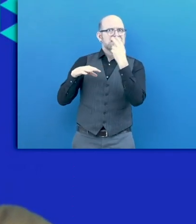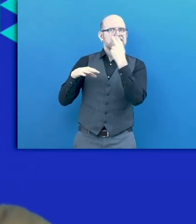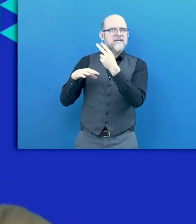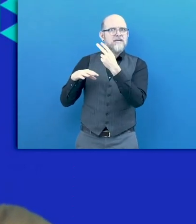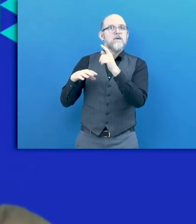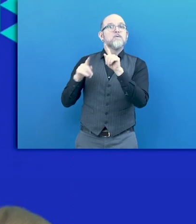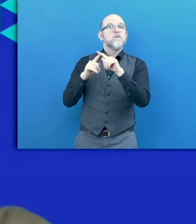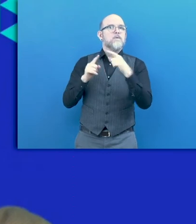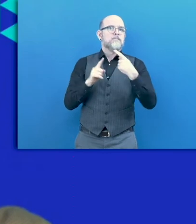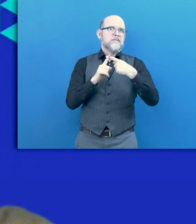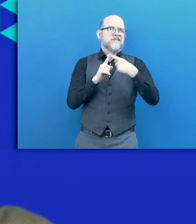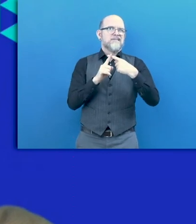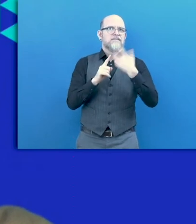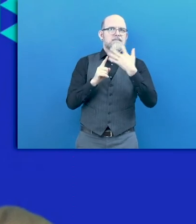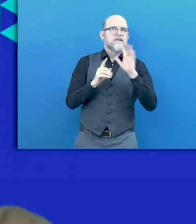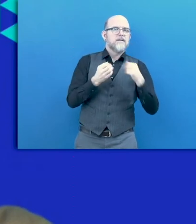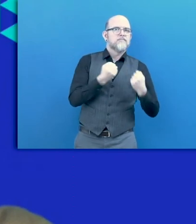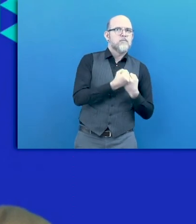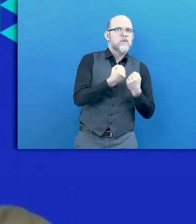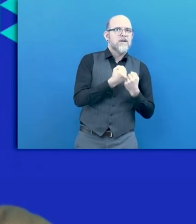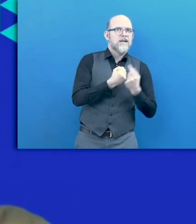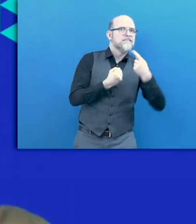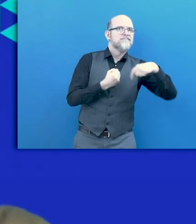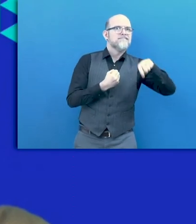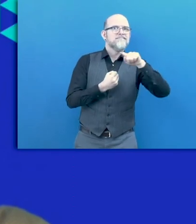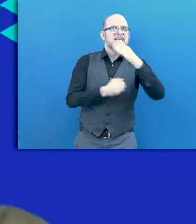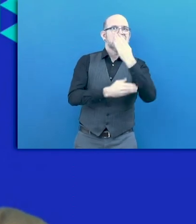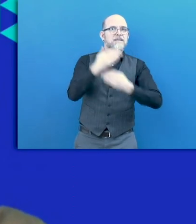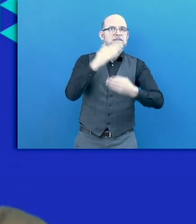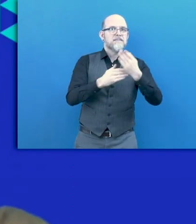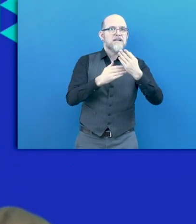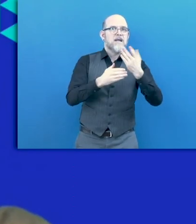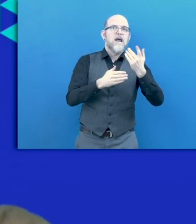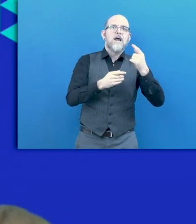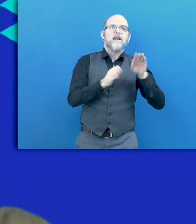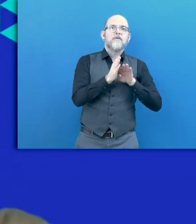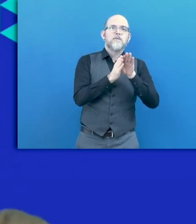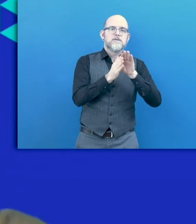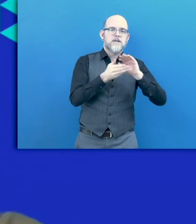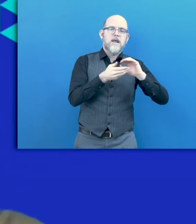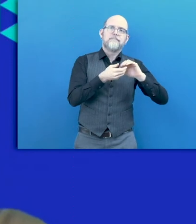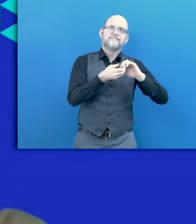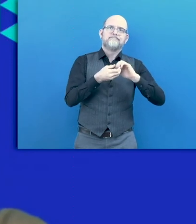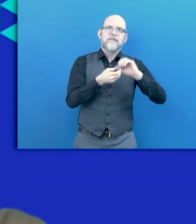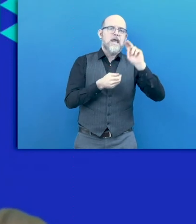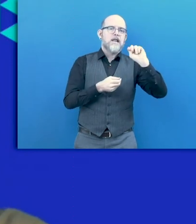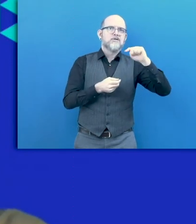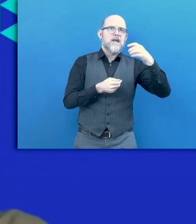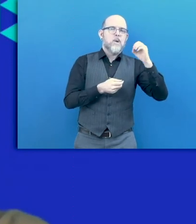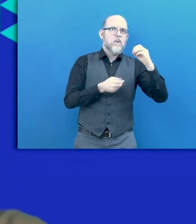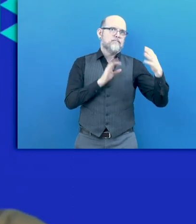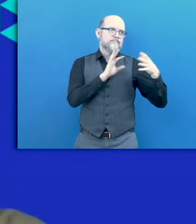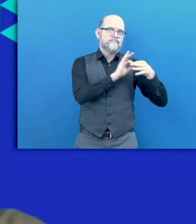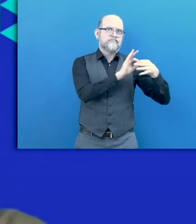from the support of a good number of large disability and development NGOs that work with the private sector. Last year, at